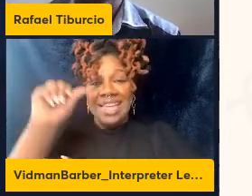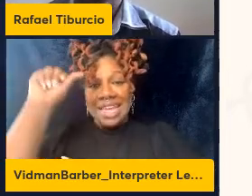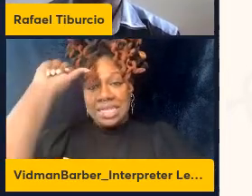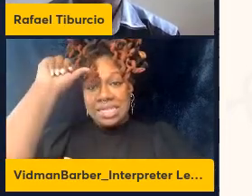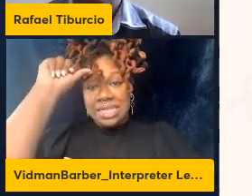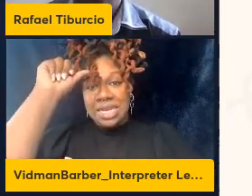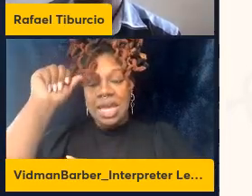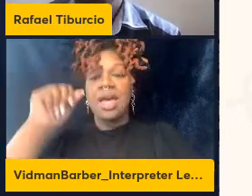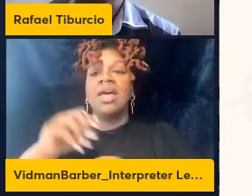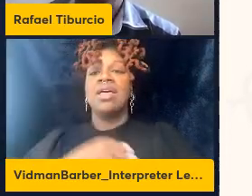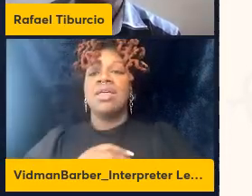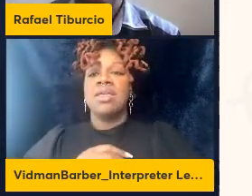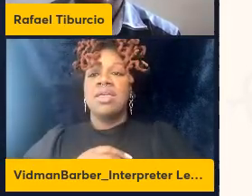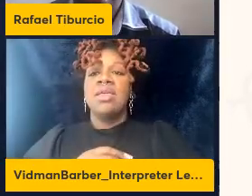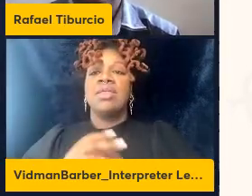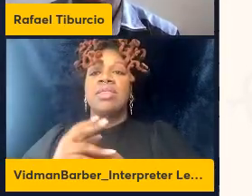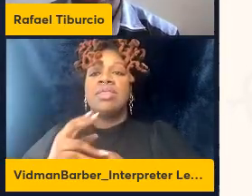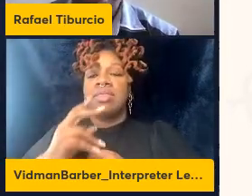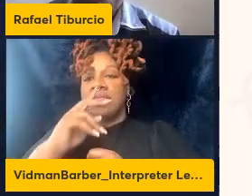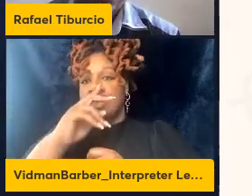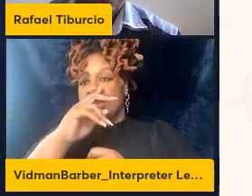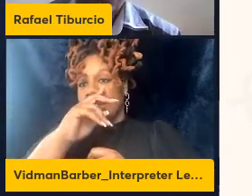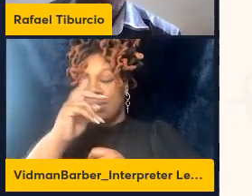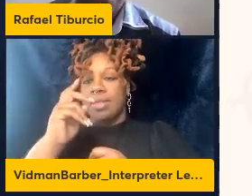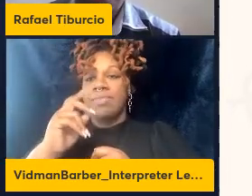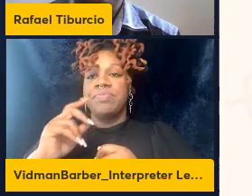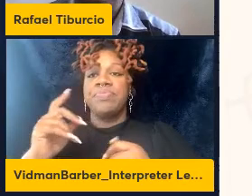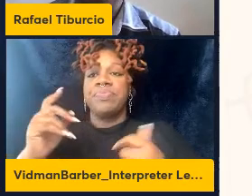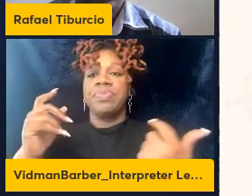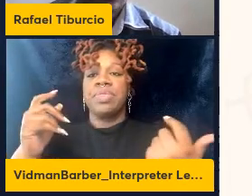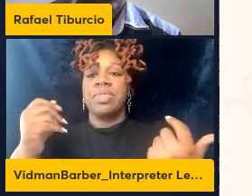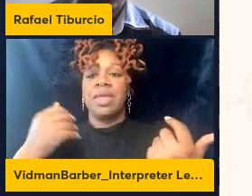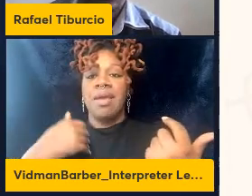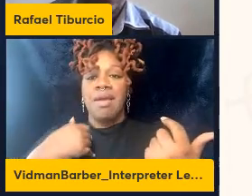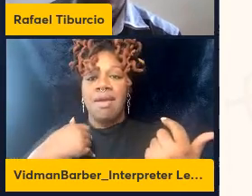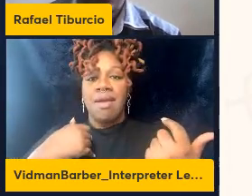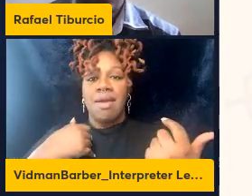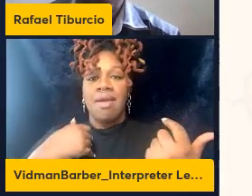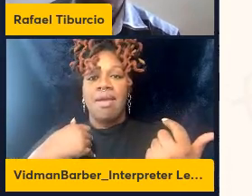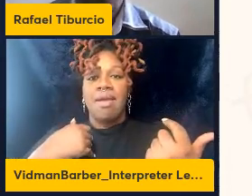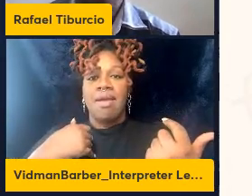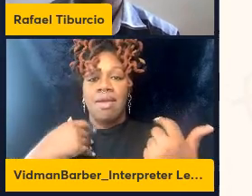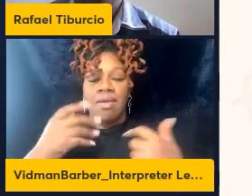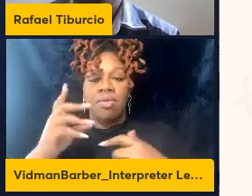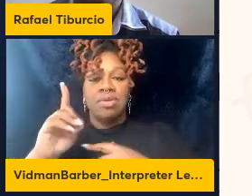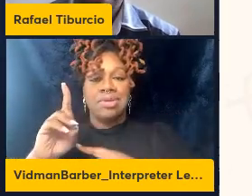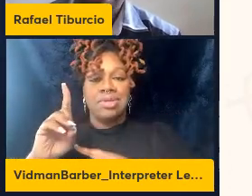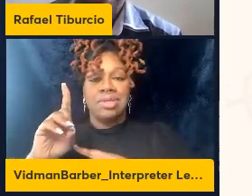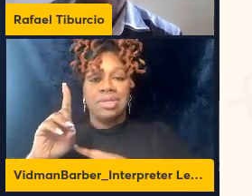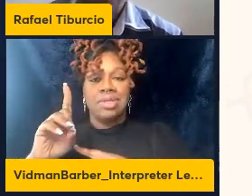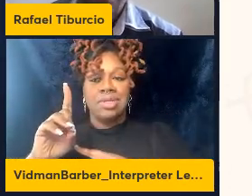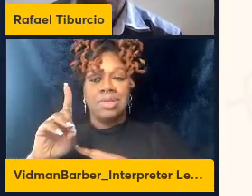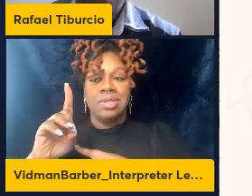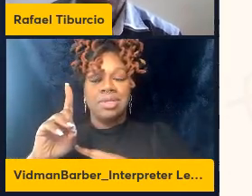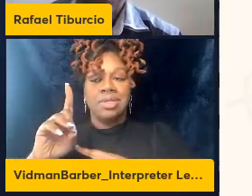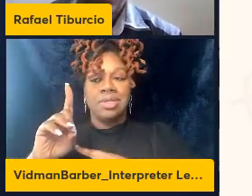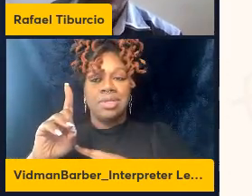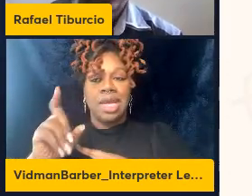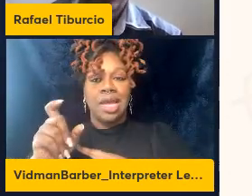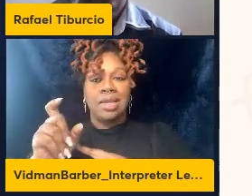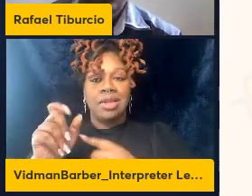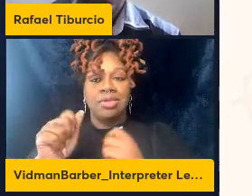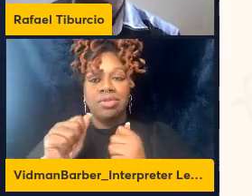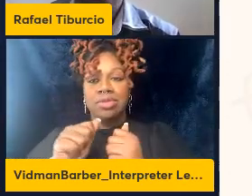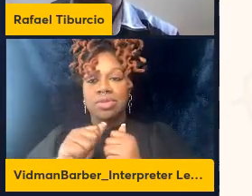CD4 T-cells counts were over than 100 cells per mic later they were diagnosed with TB via smear culture